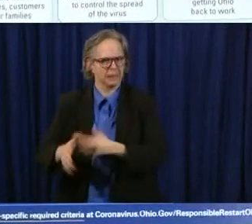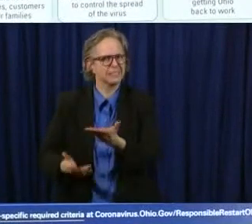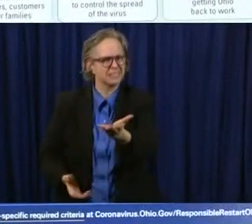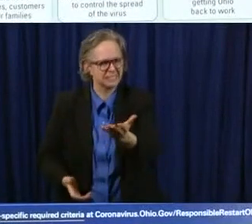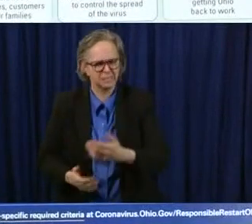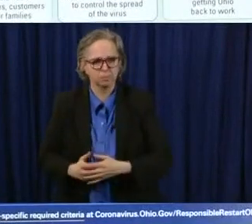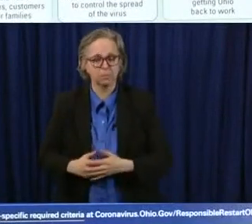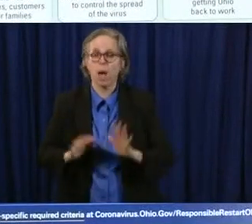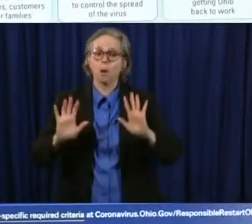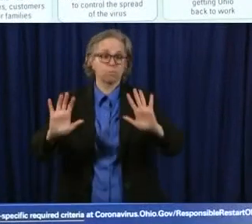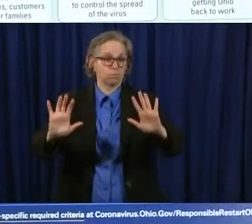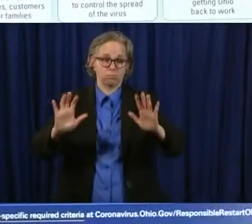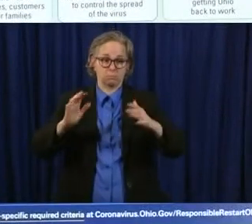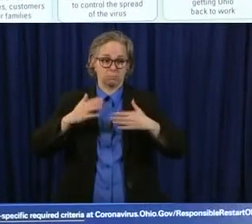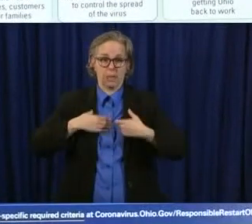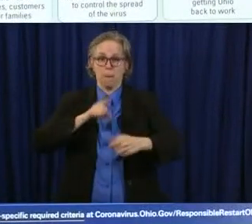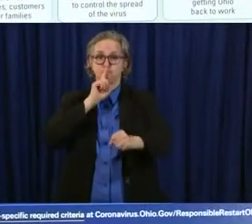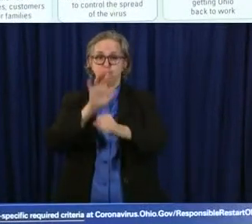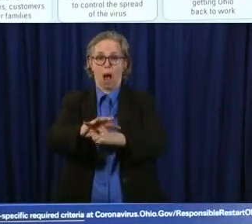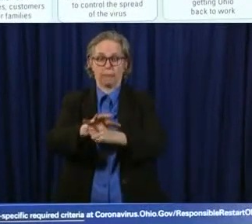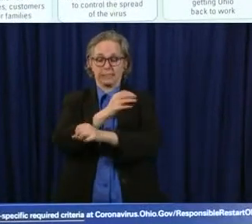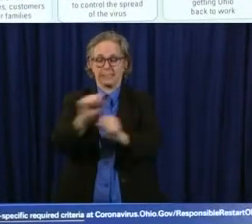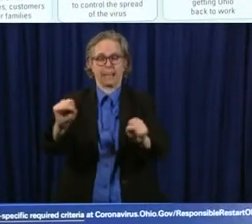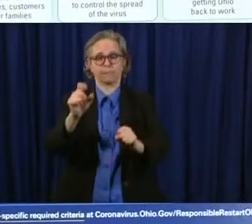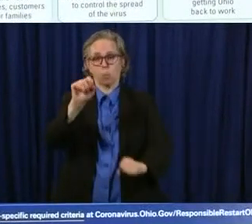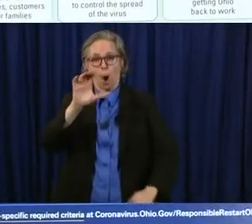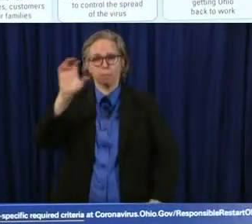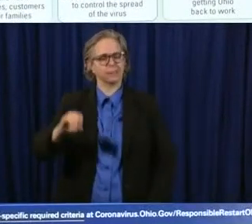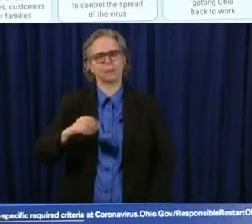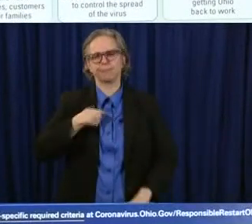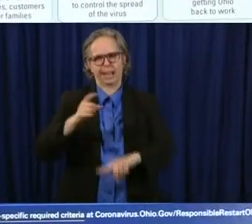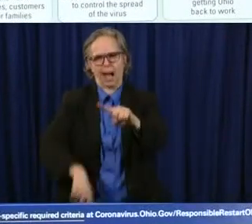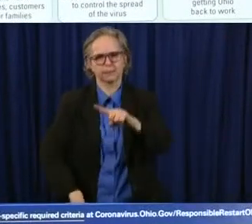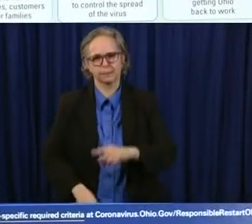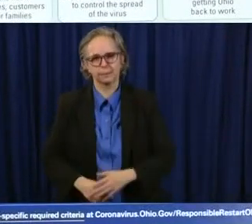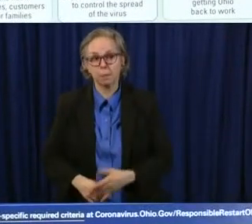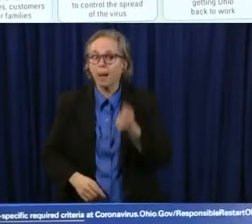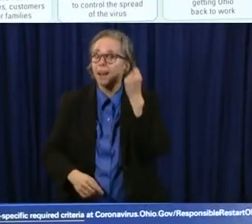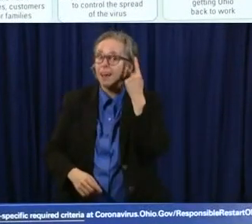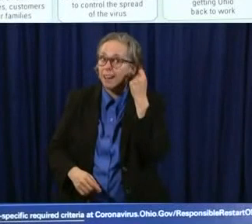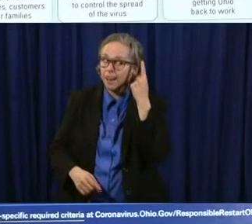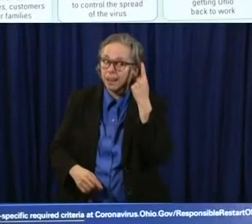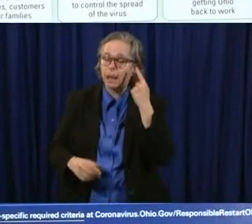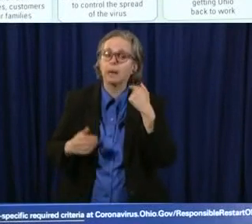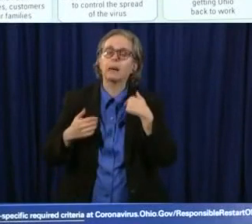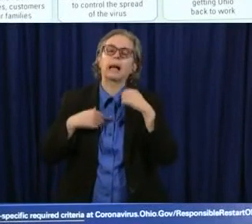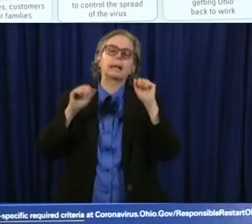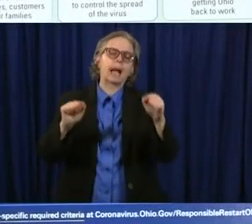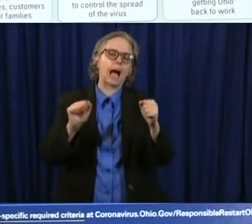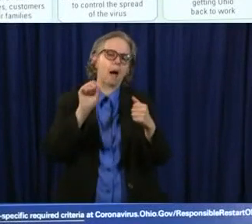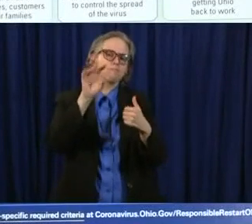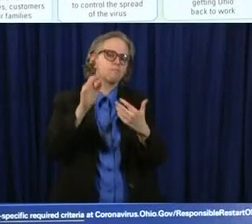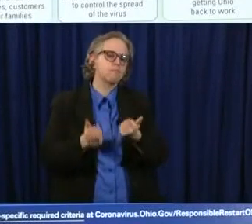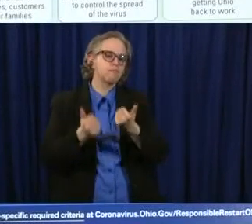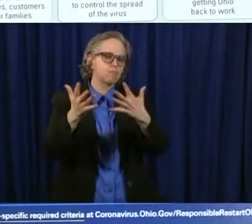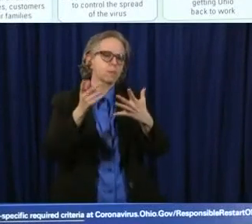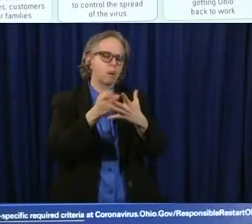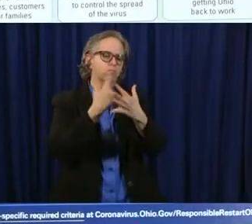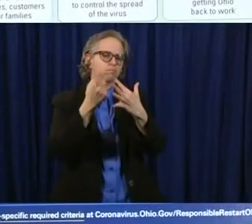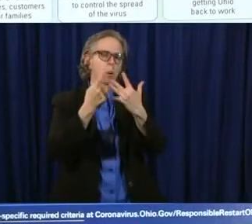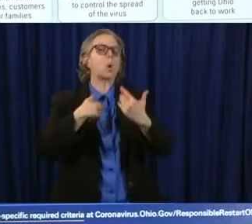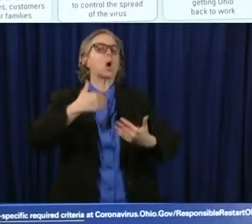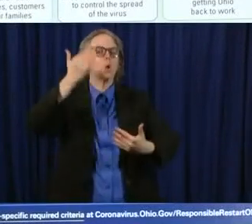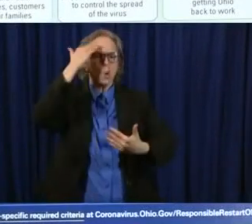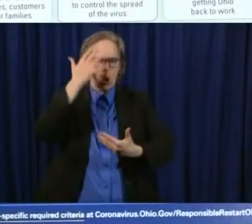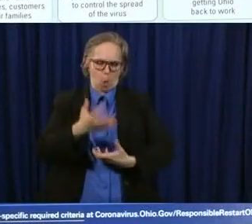guarantee anybody's safety but what we can do is do the things that we know will dramatically